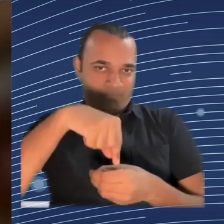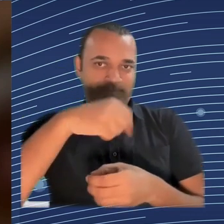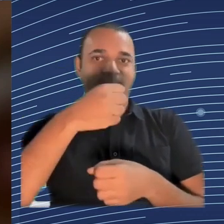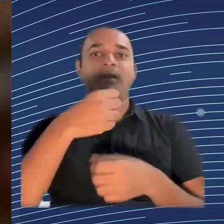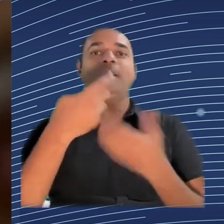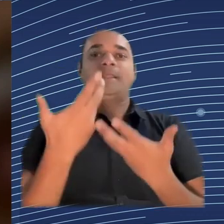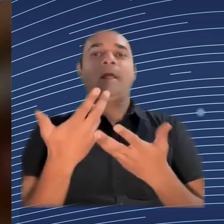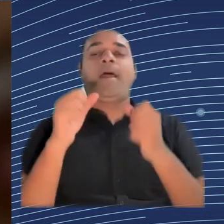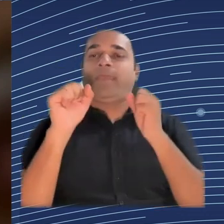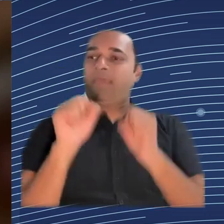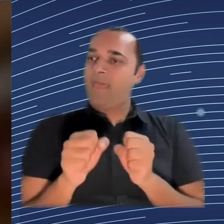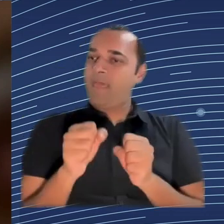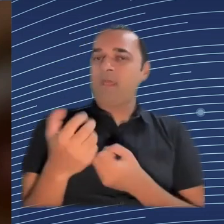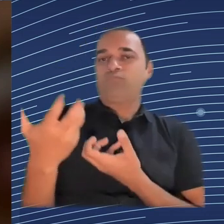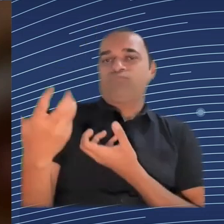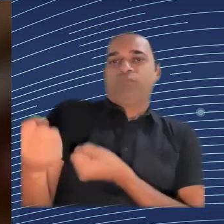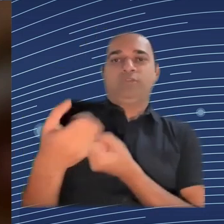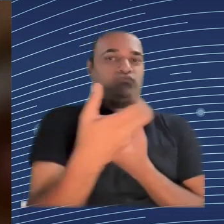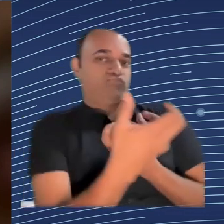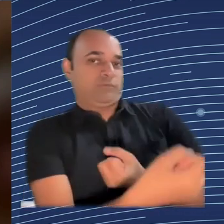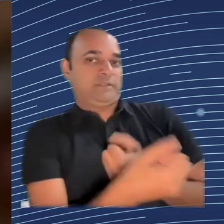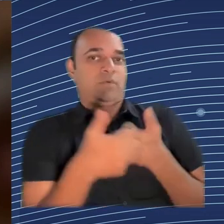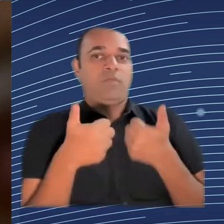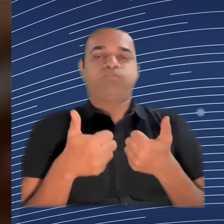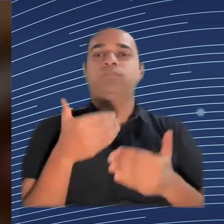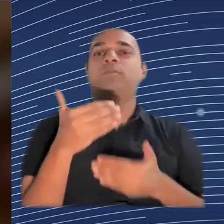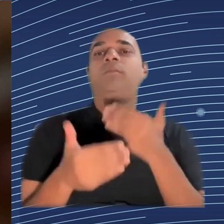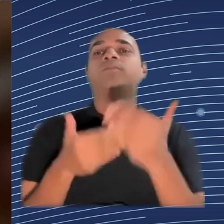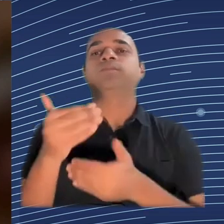do. So I think in the long run, it really is also in the interest of employers.